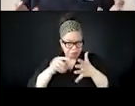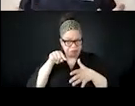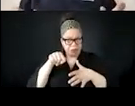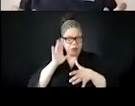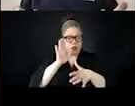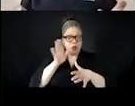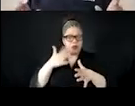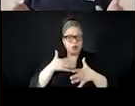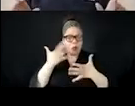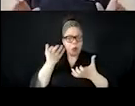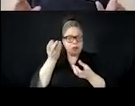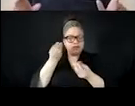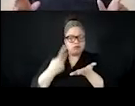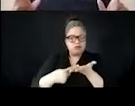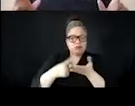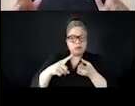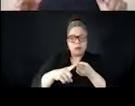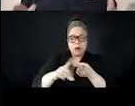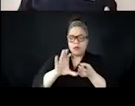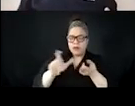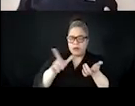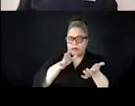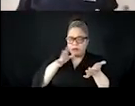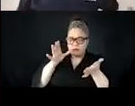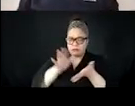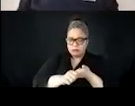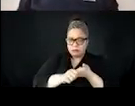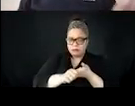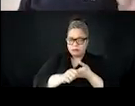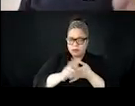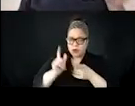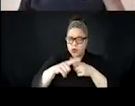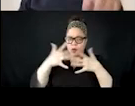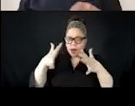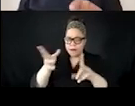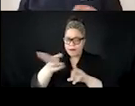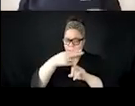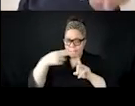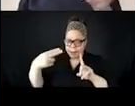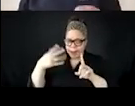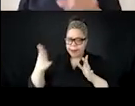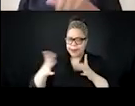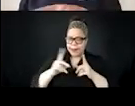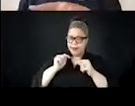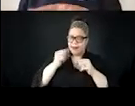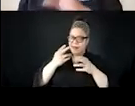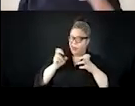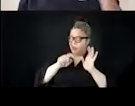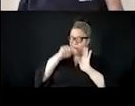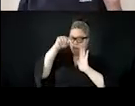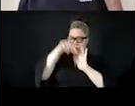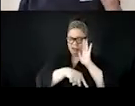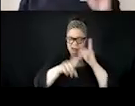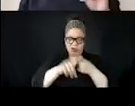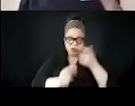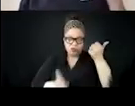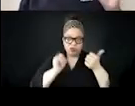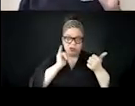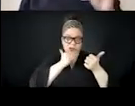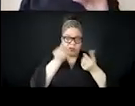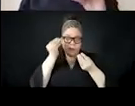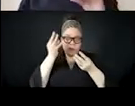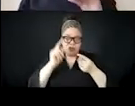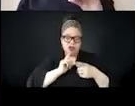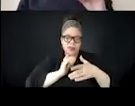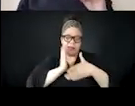disrupts and can, um, actually harm people in real life. When I move away from this slide is when I'll stop talking about it. So you can mute me if you, if that